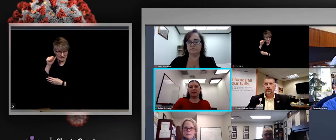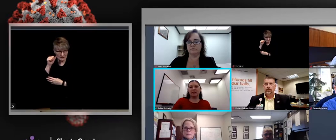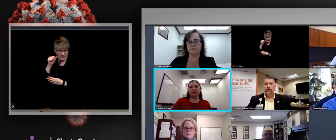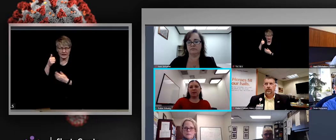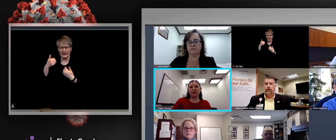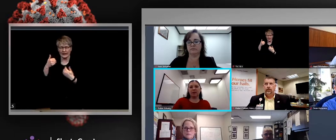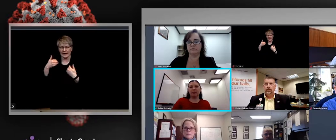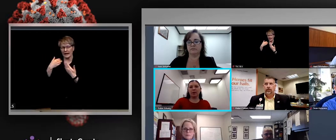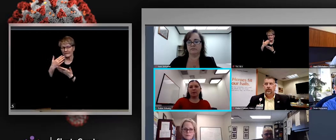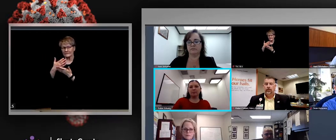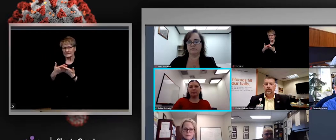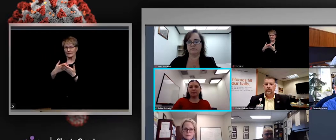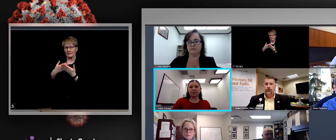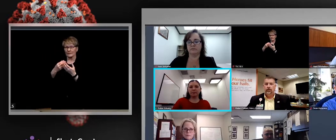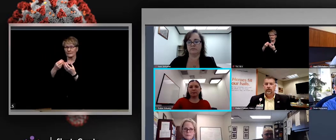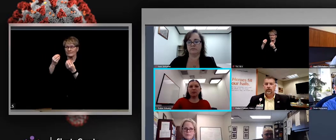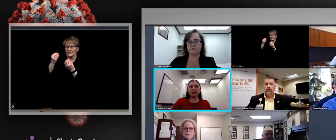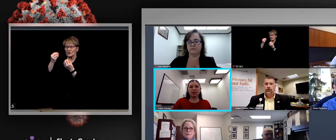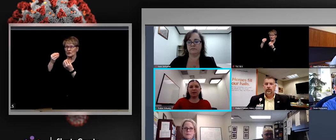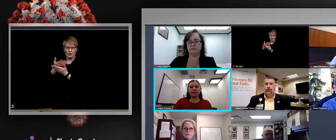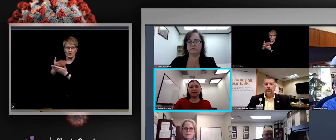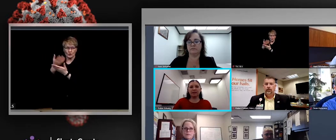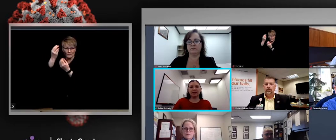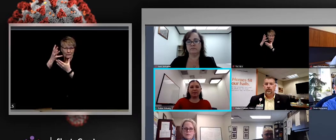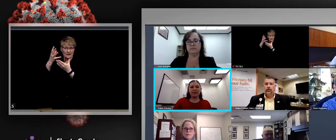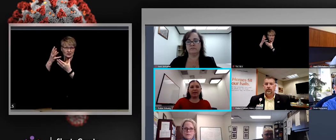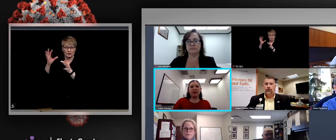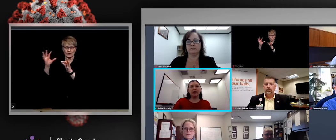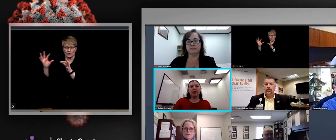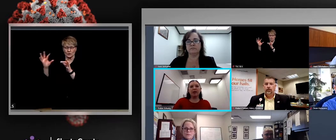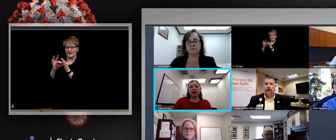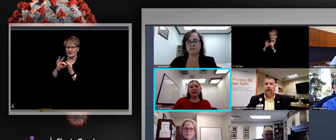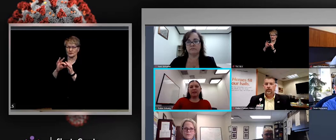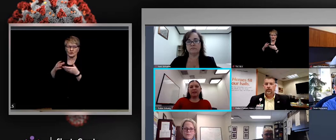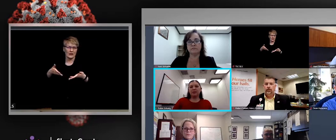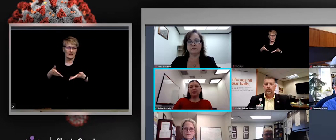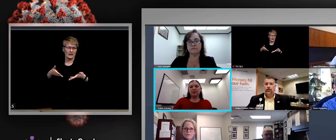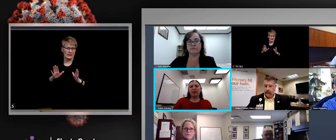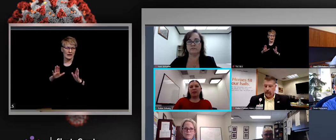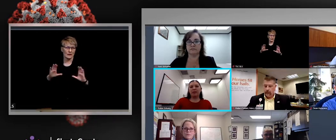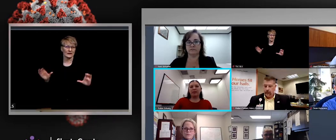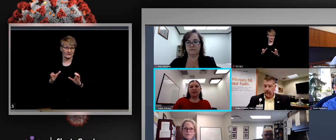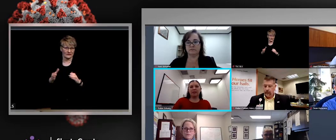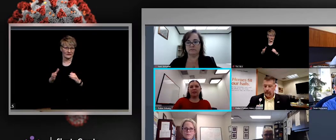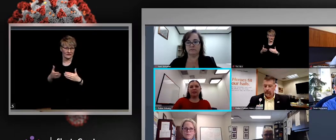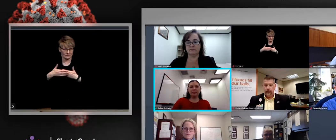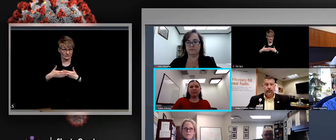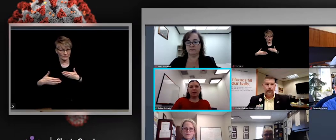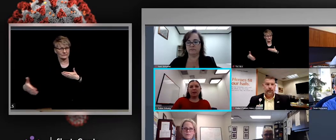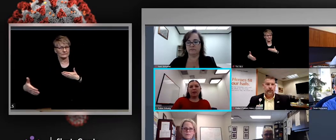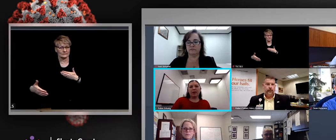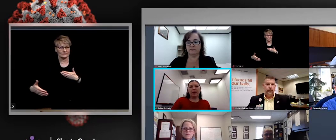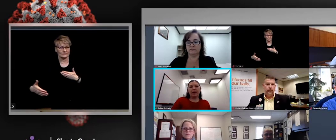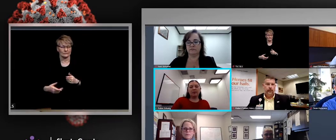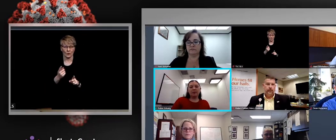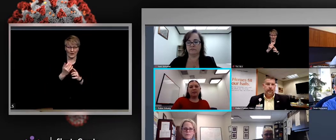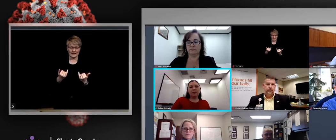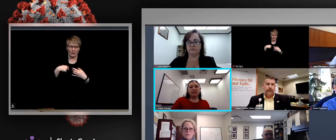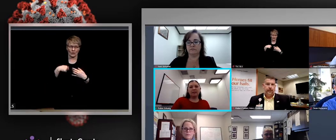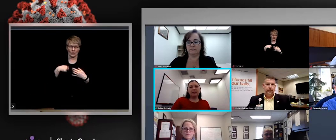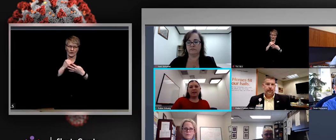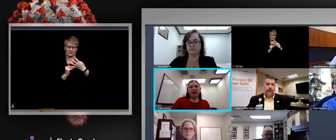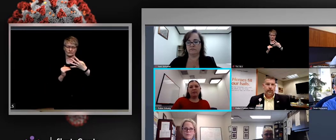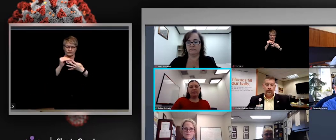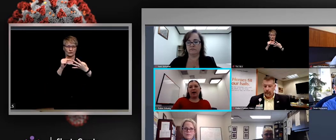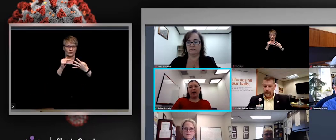allowable activities going forward. So I'll start with the tier assignment data. We continue to be in the red tier. Our case